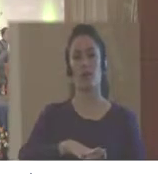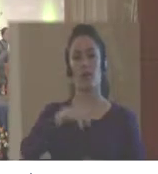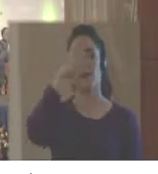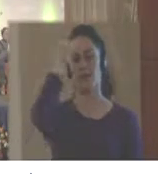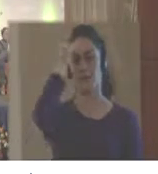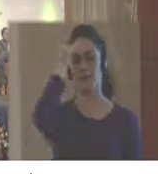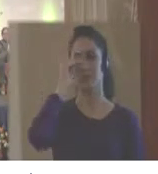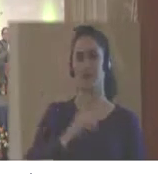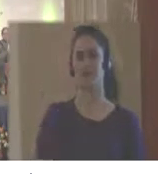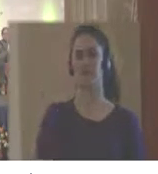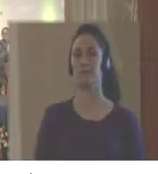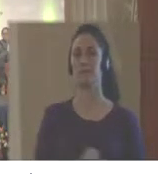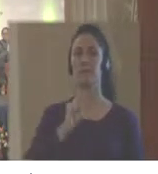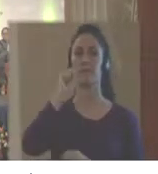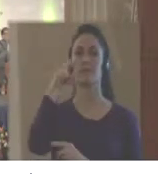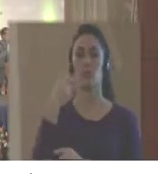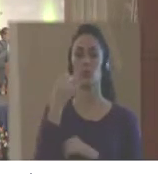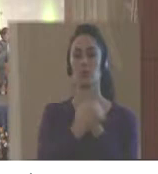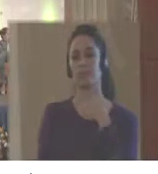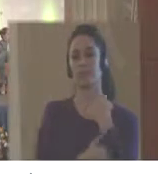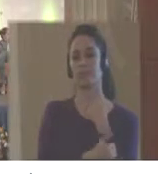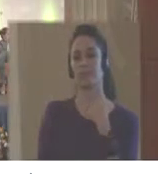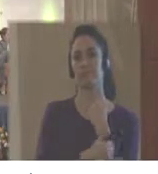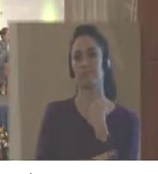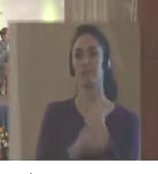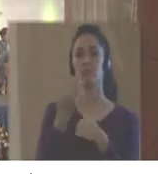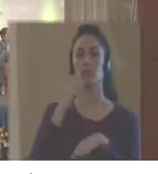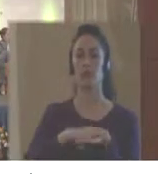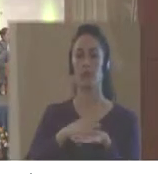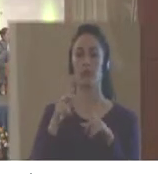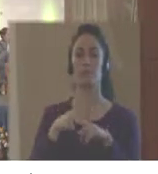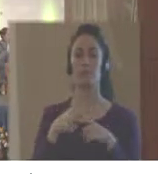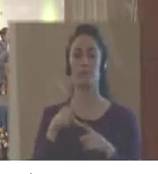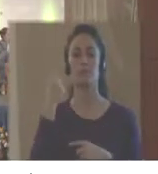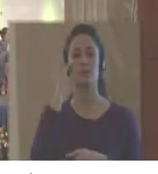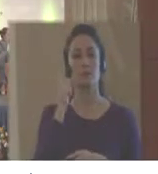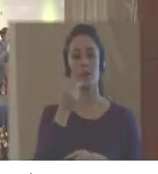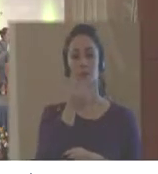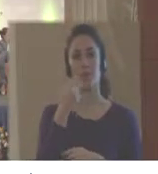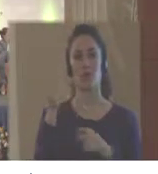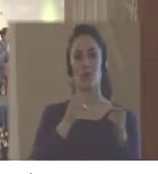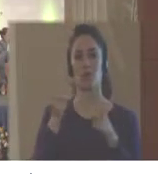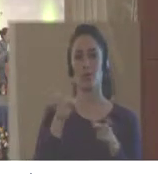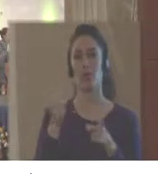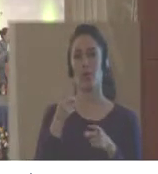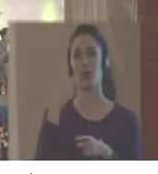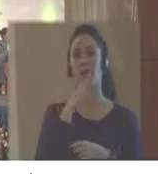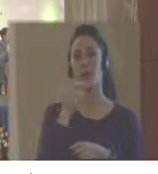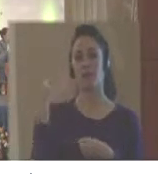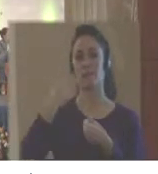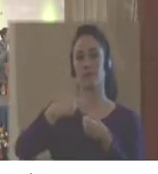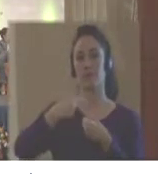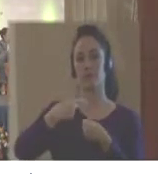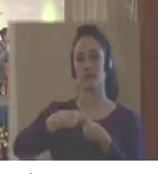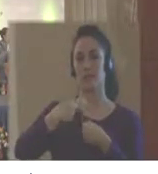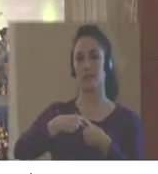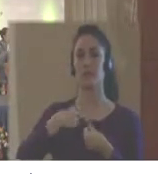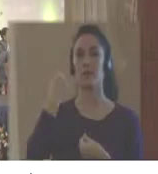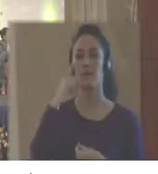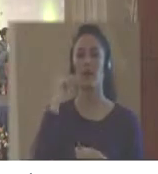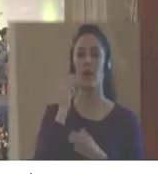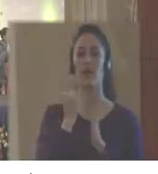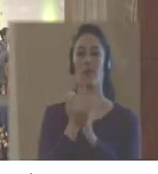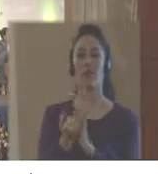actually learn from the countries by using these mechanisms for